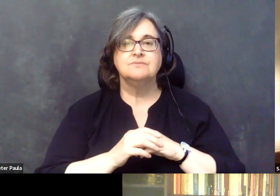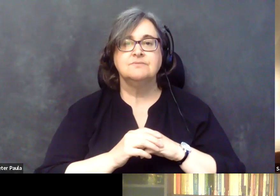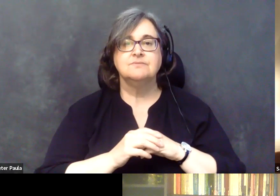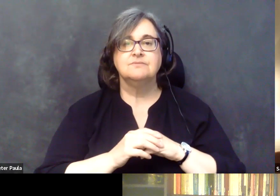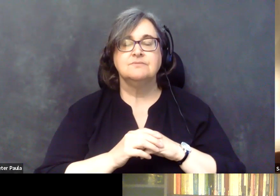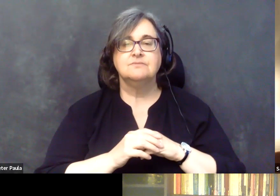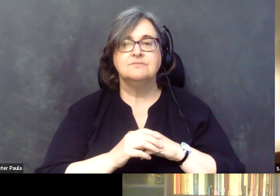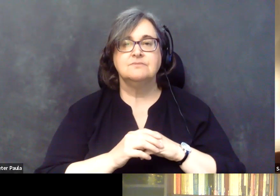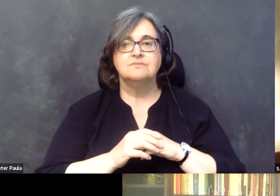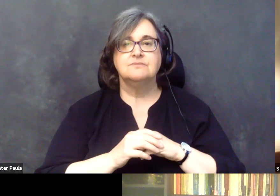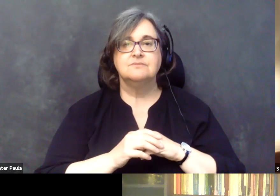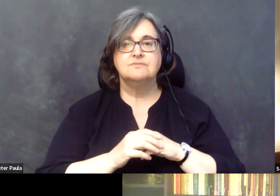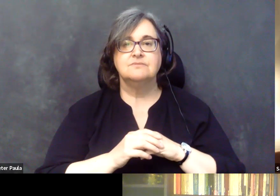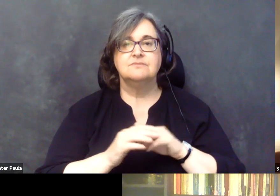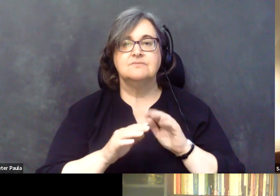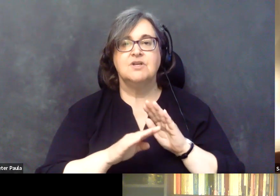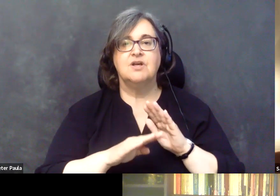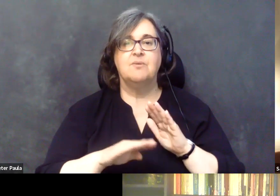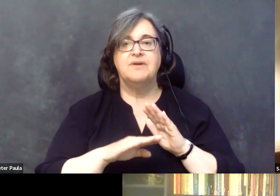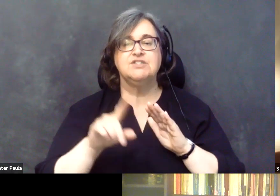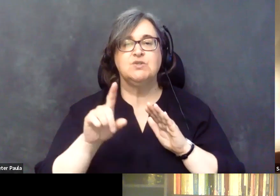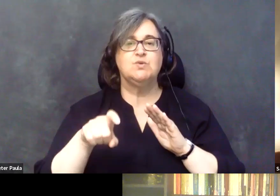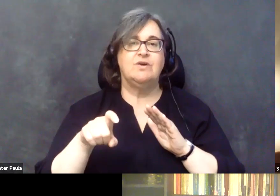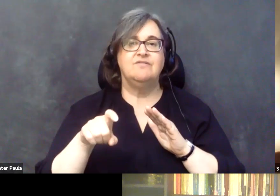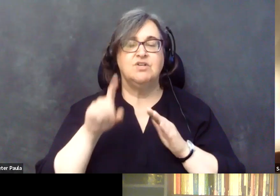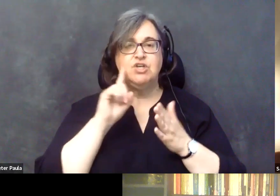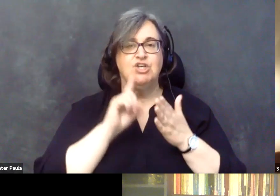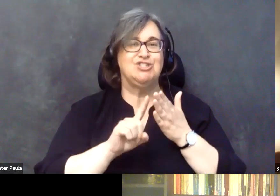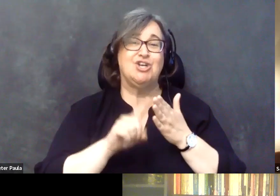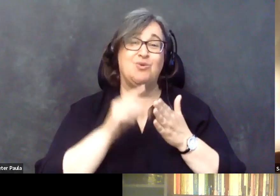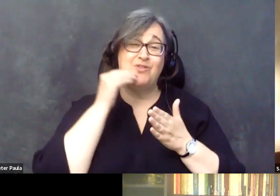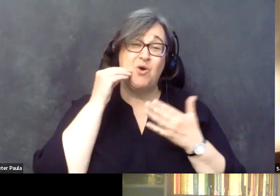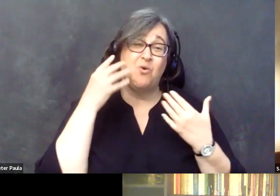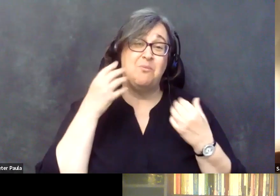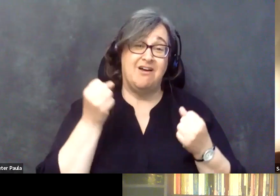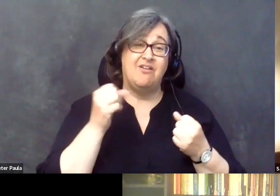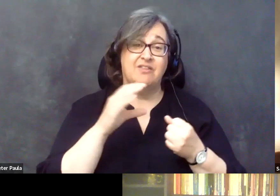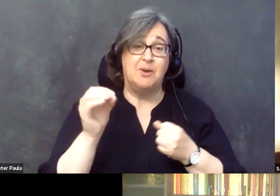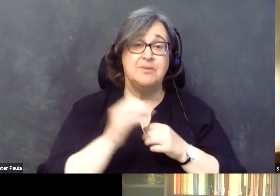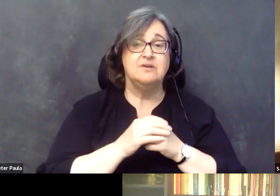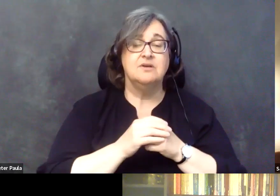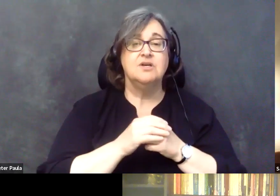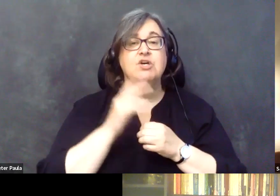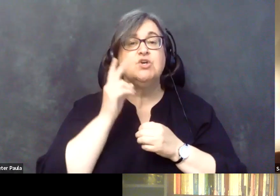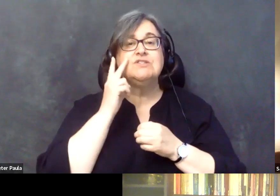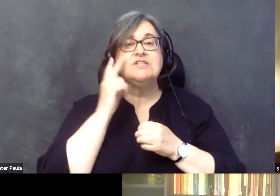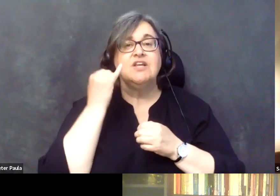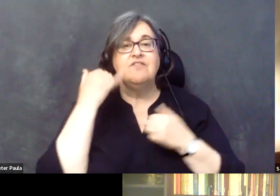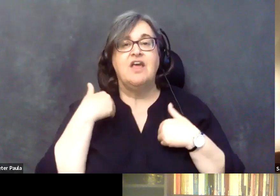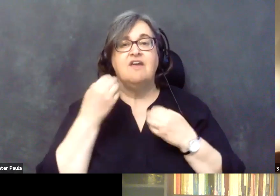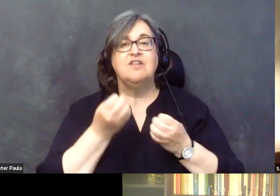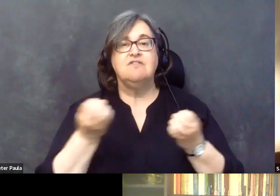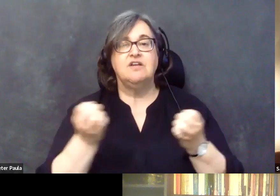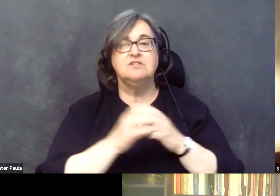general. So basically they'll have to check with that home health company to see if they have those devices.